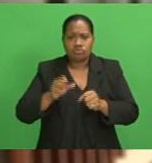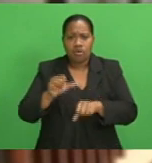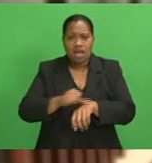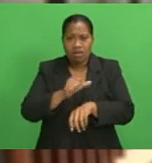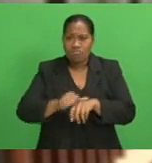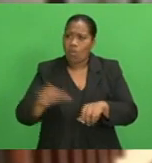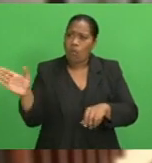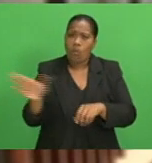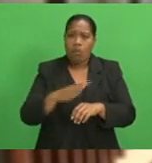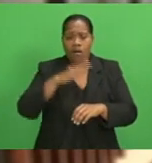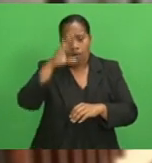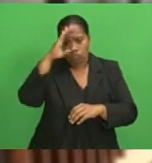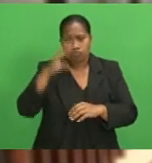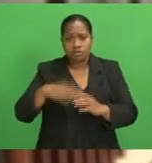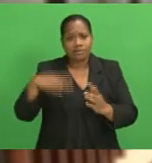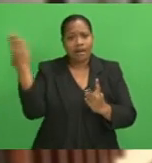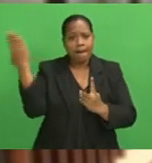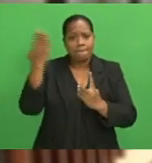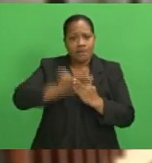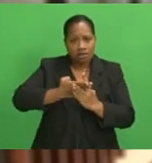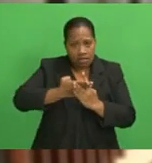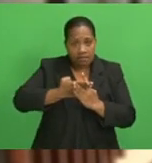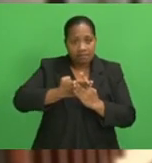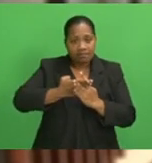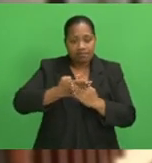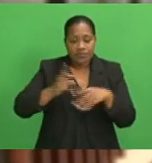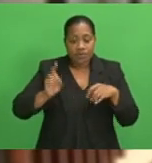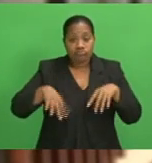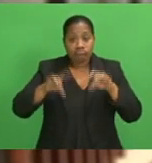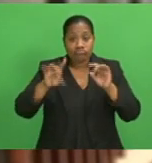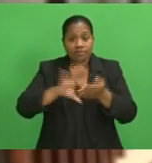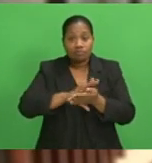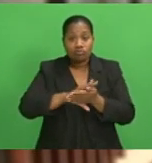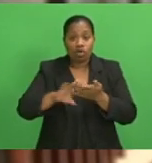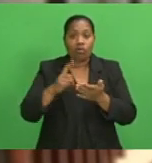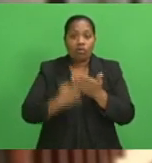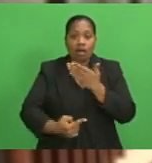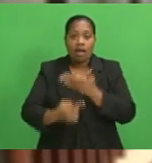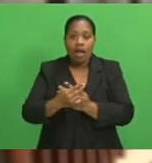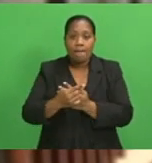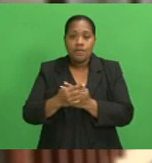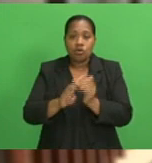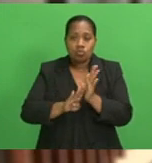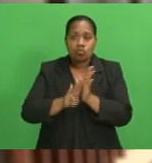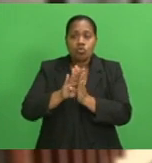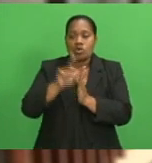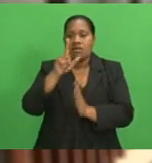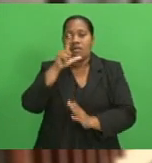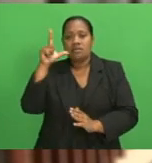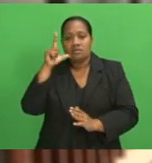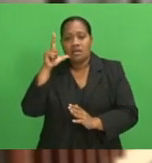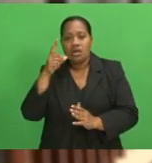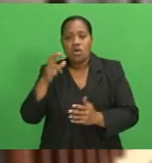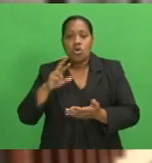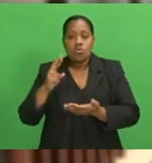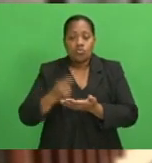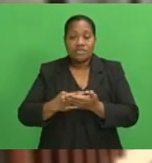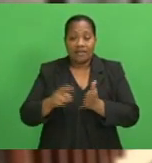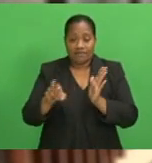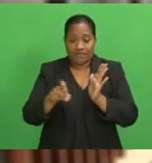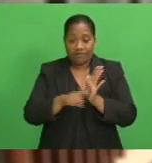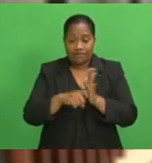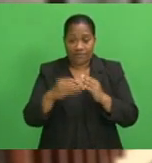lockdown. Meanwhile, the U.S. dollar picked up a boost yesterday when Reserve Bank of Australia Governor Philip Lowe